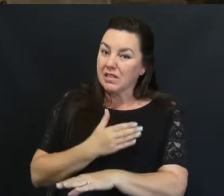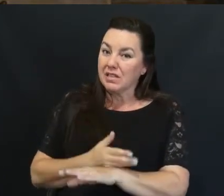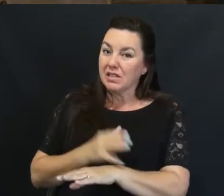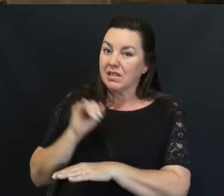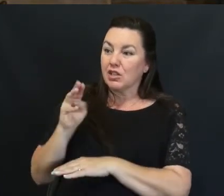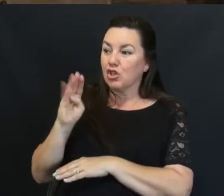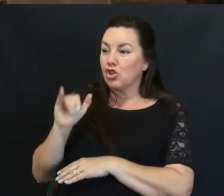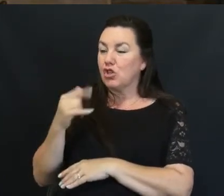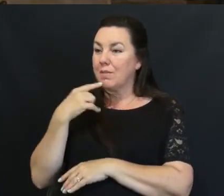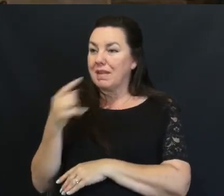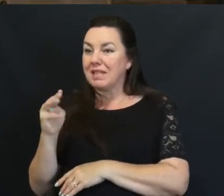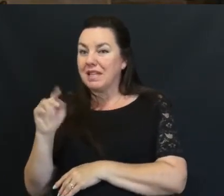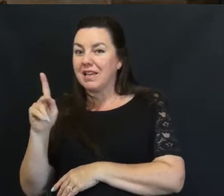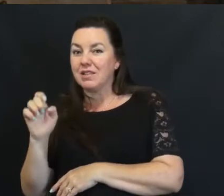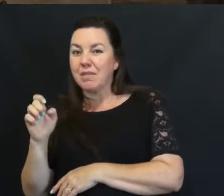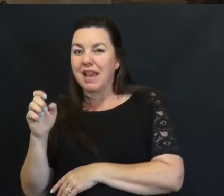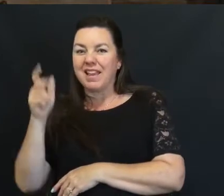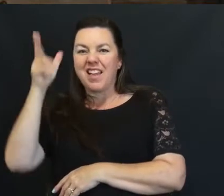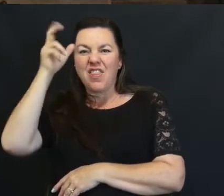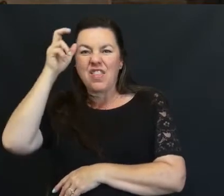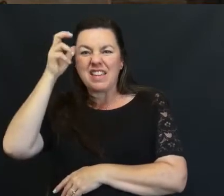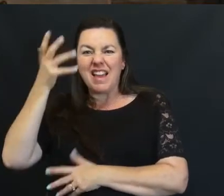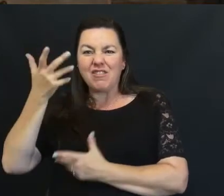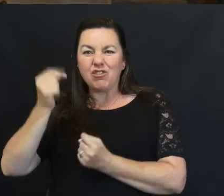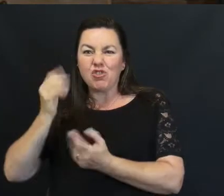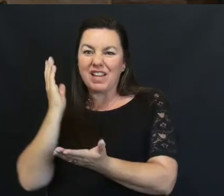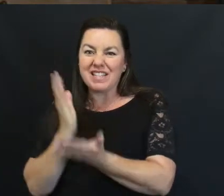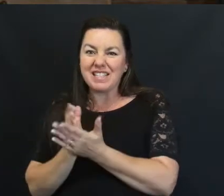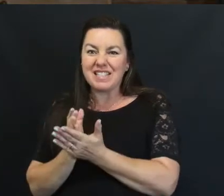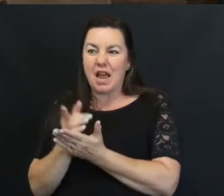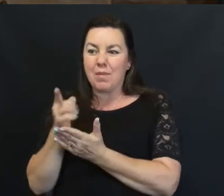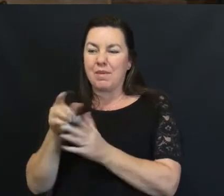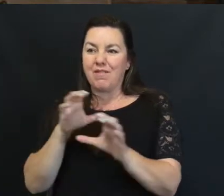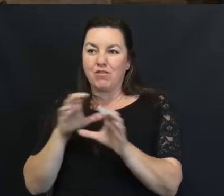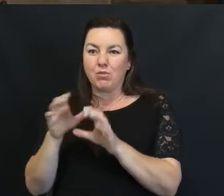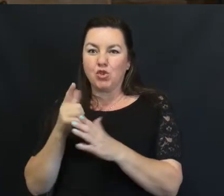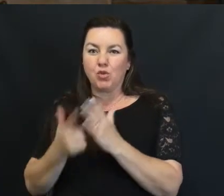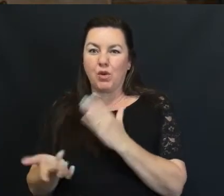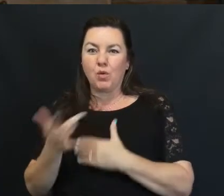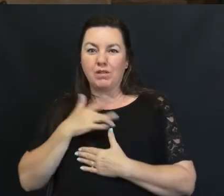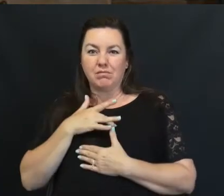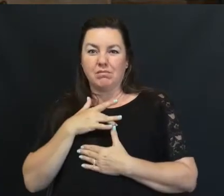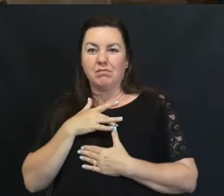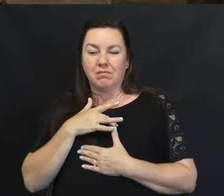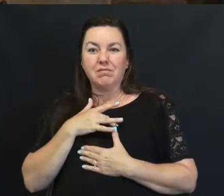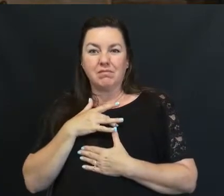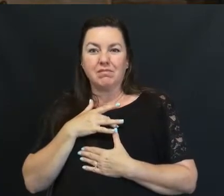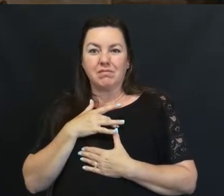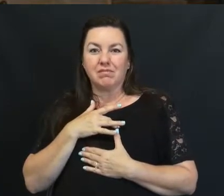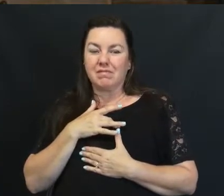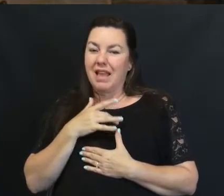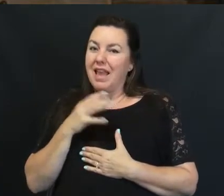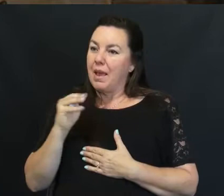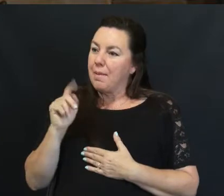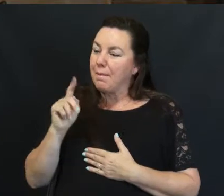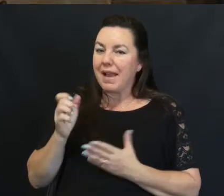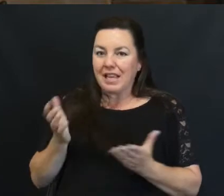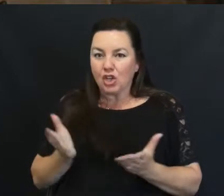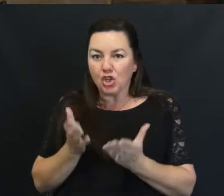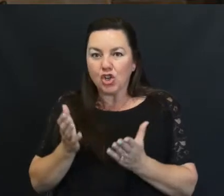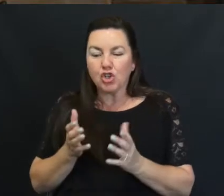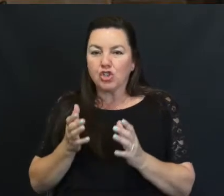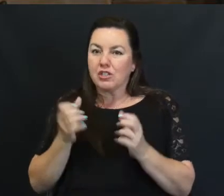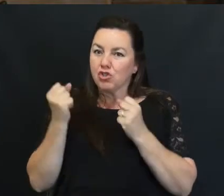tells Mike That the devil is always trying to stop him From doing what God has put into his heart And Mike just encourages him To stay